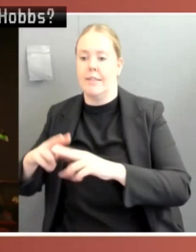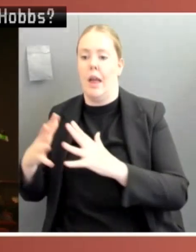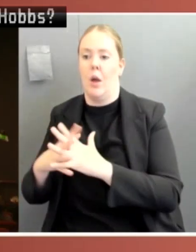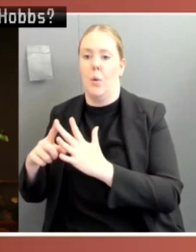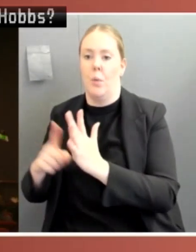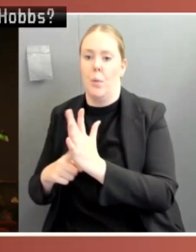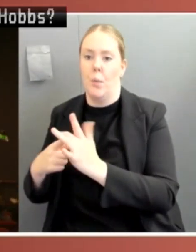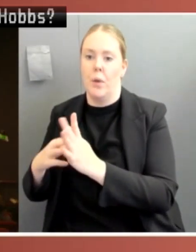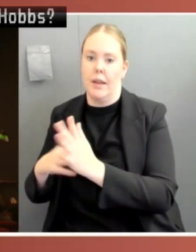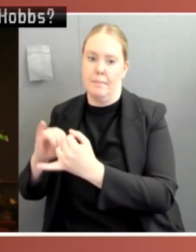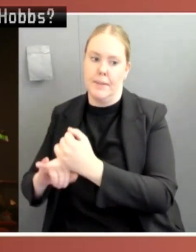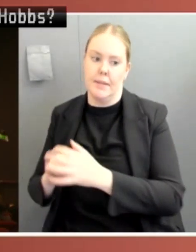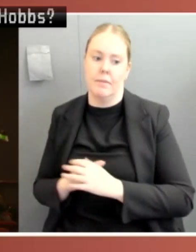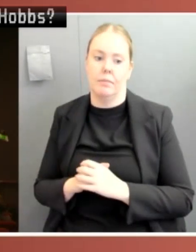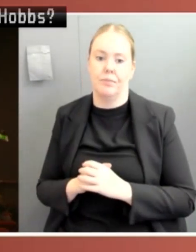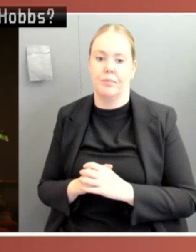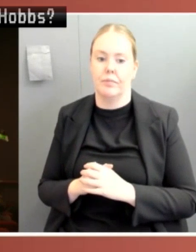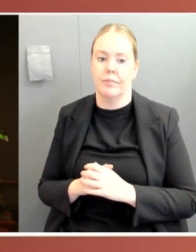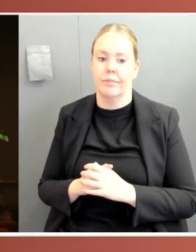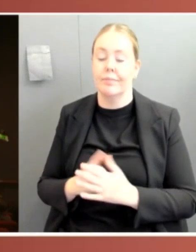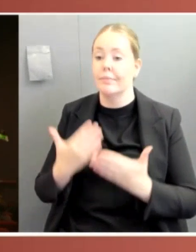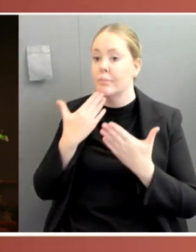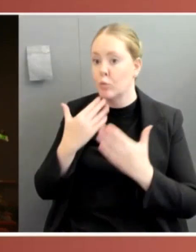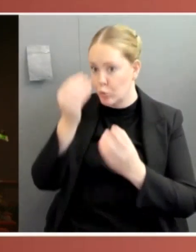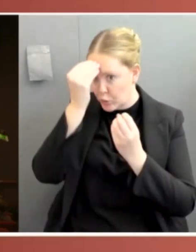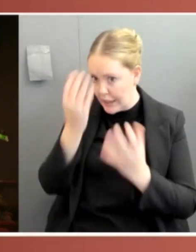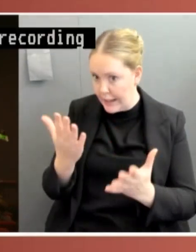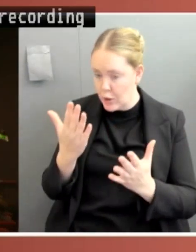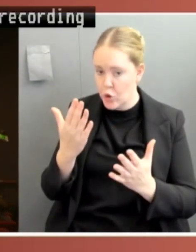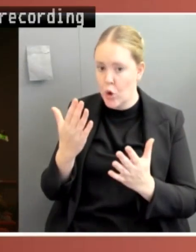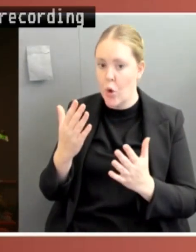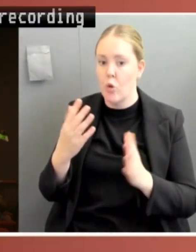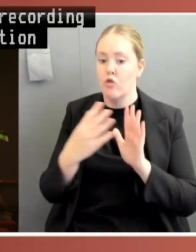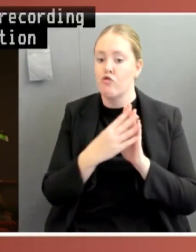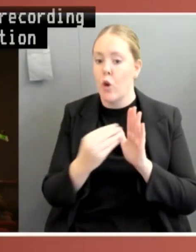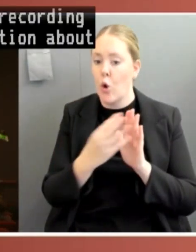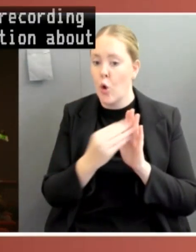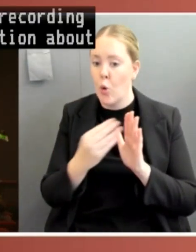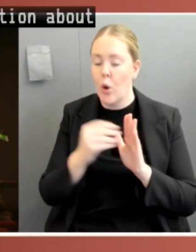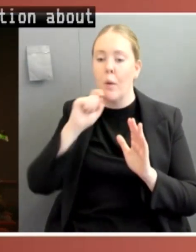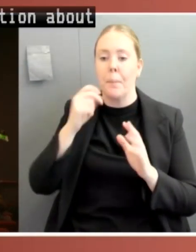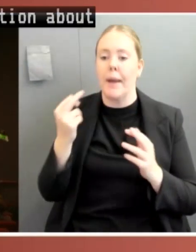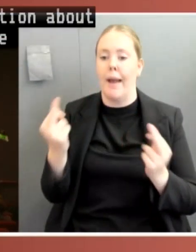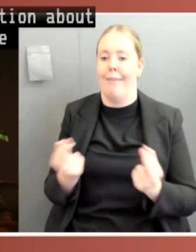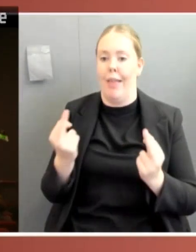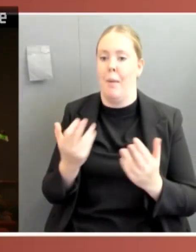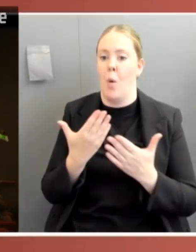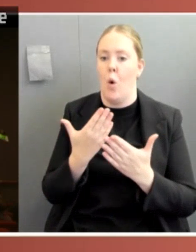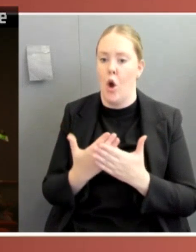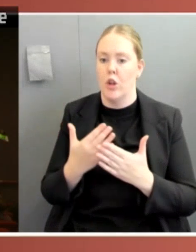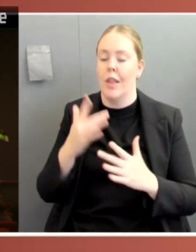I'll just let you know a recording of a lecture and information about our future lectures will be available on the Senate Lecture Series website on the